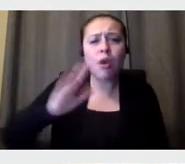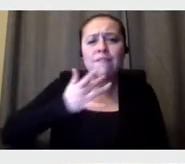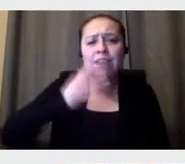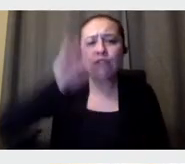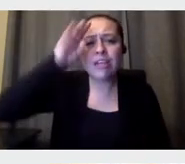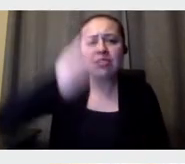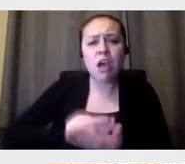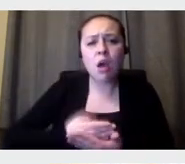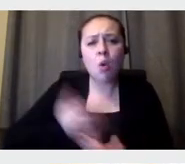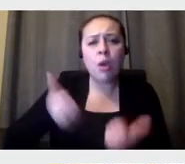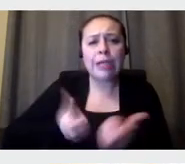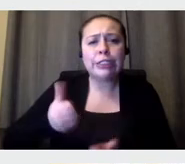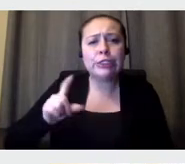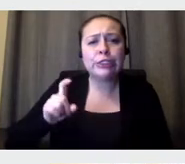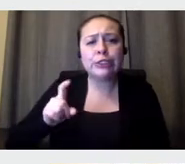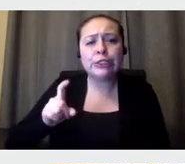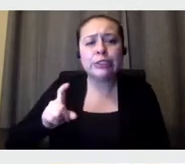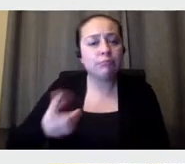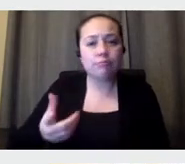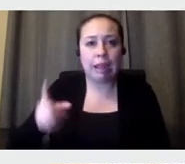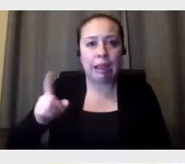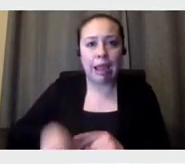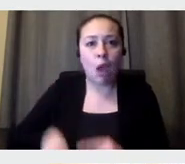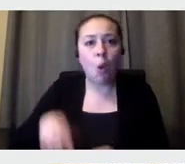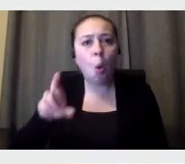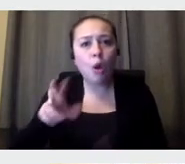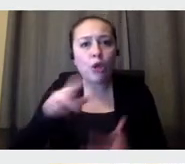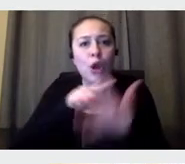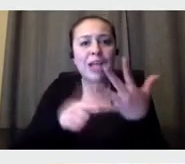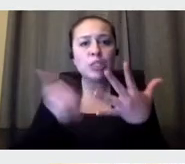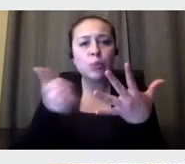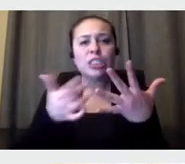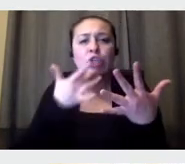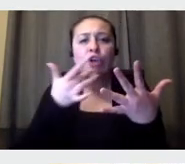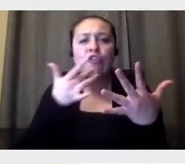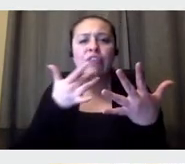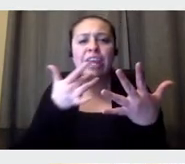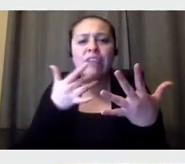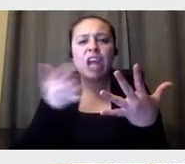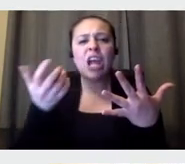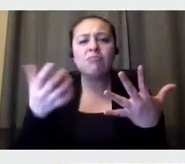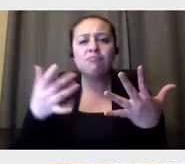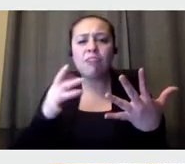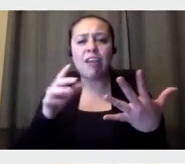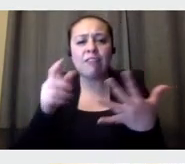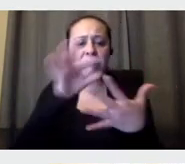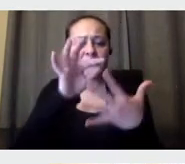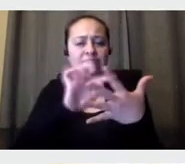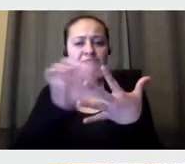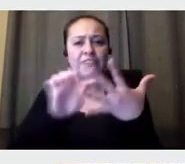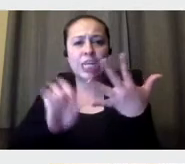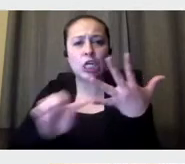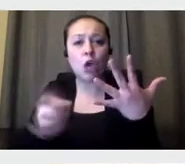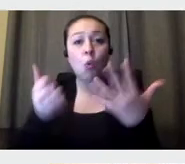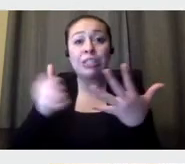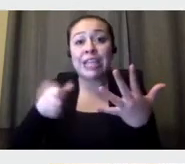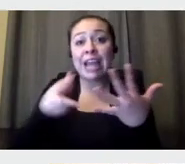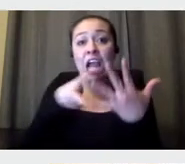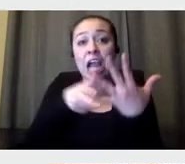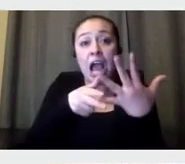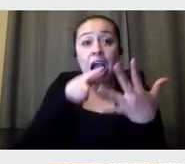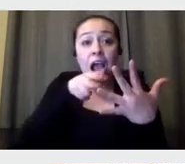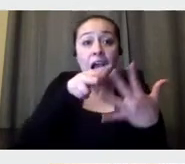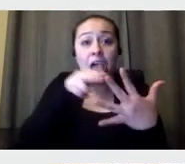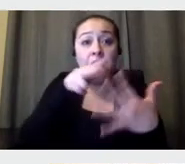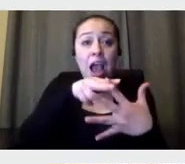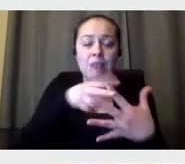cut this thing that's going to hurt me, if you cut, this thing that's going to hurt me. So, I don't, I don't, don't, don't, don't, have a